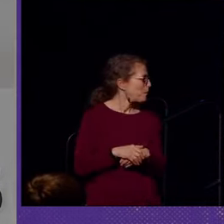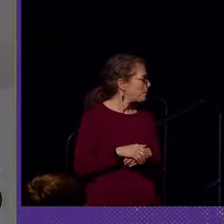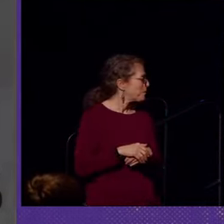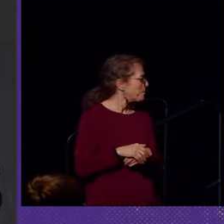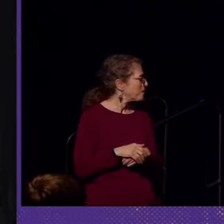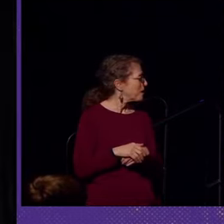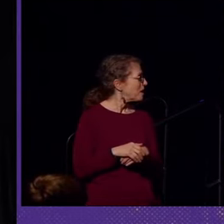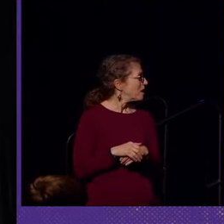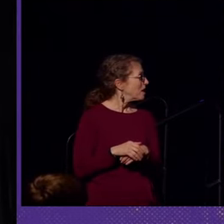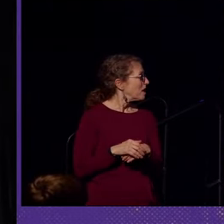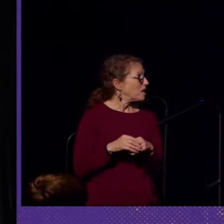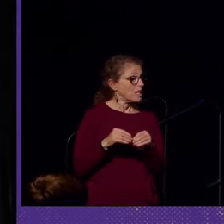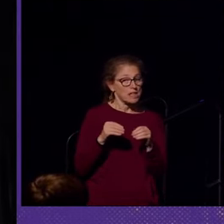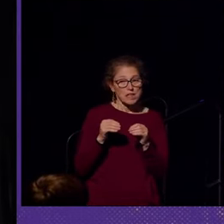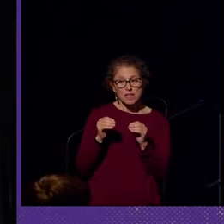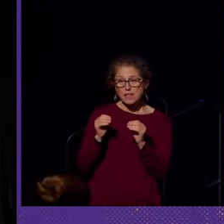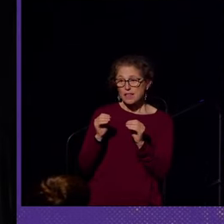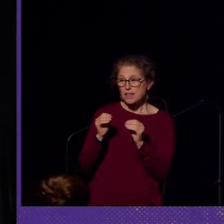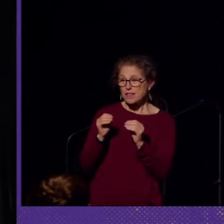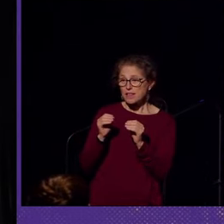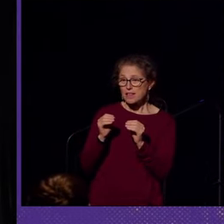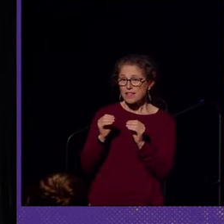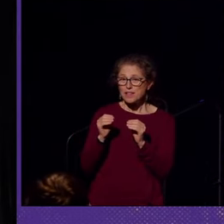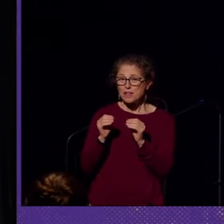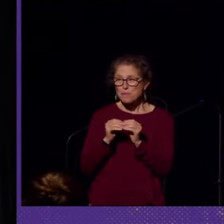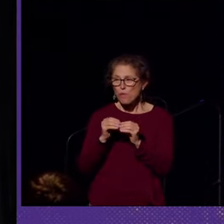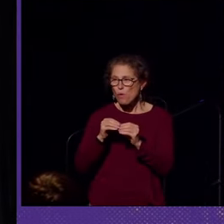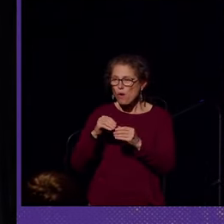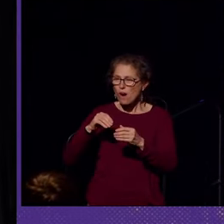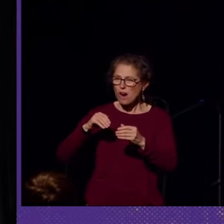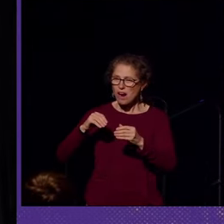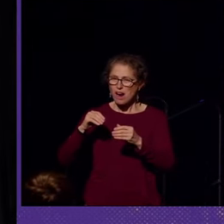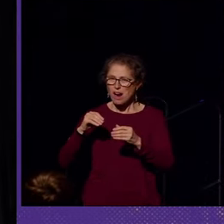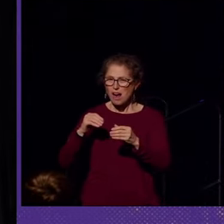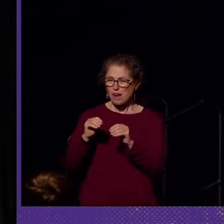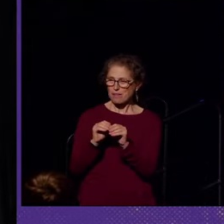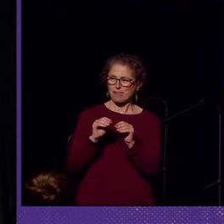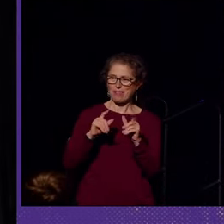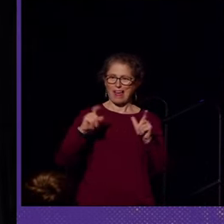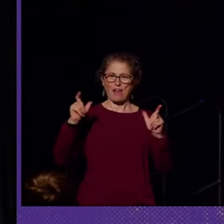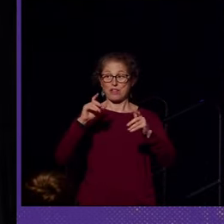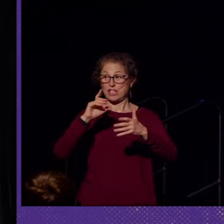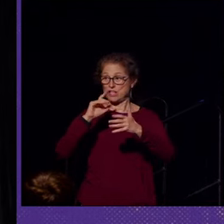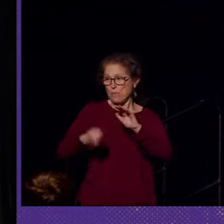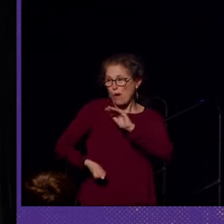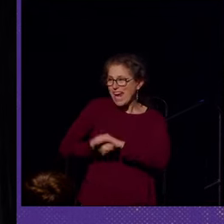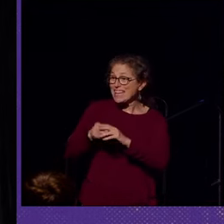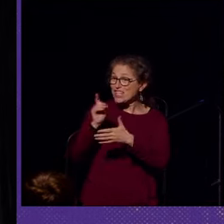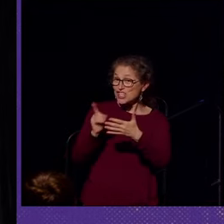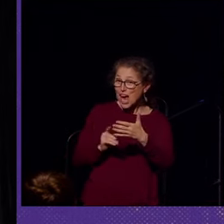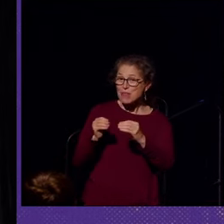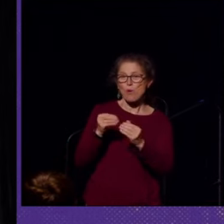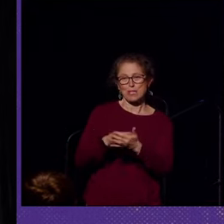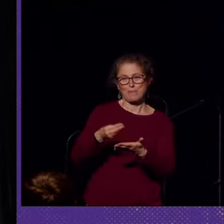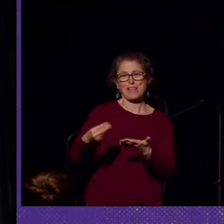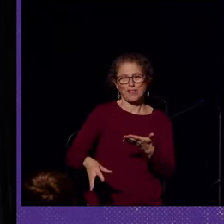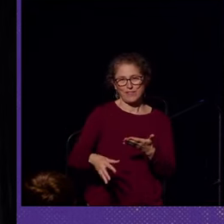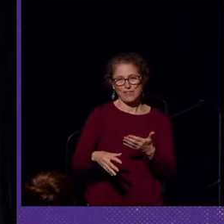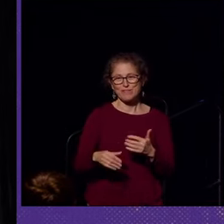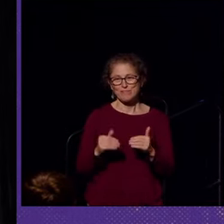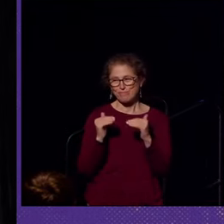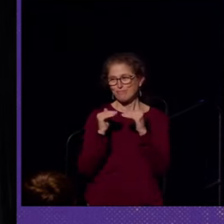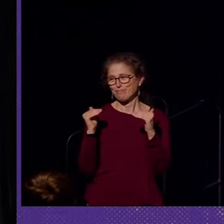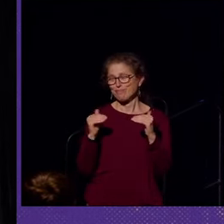inconspicuous and ultimately designed the object, the more expensive they were. But